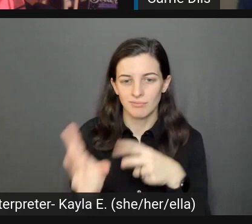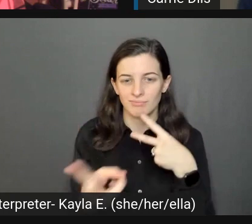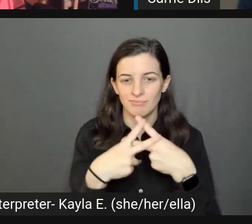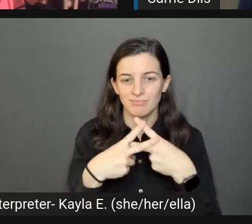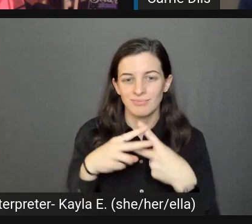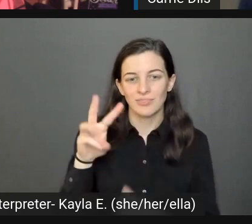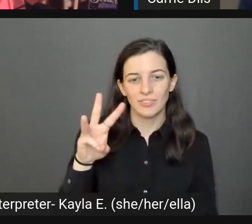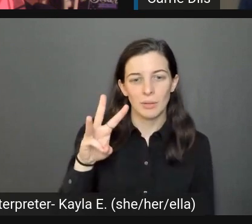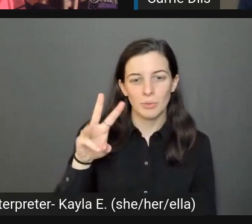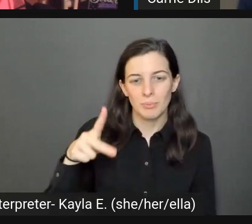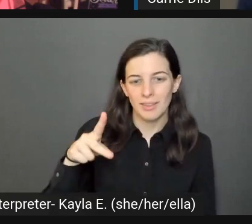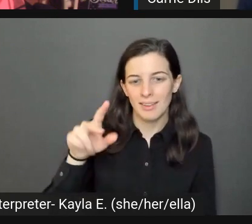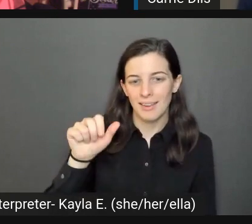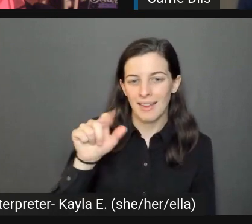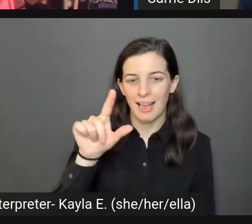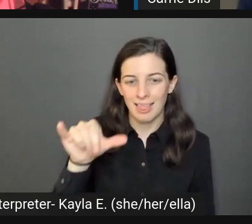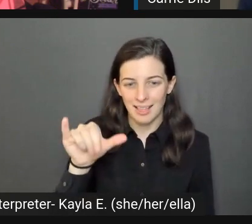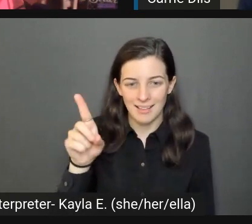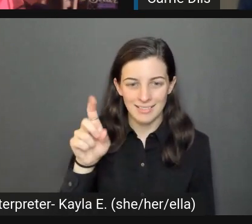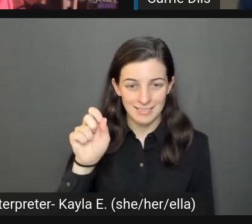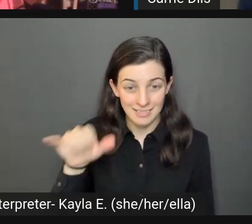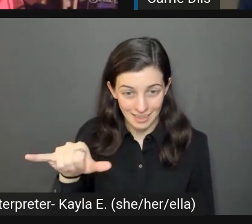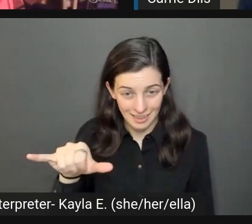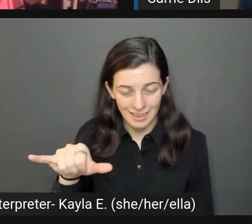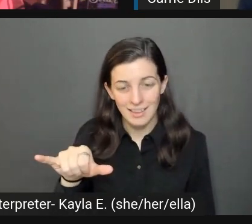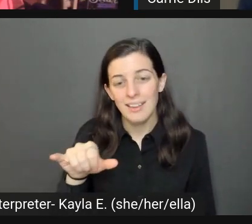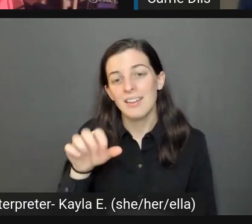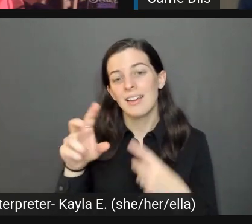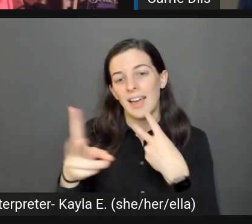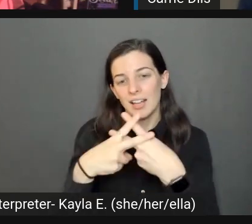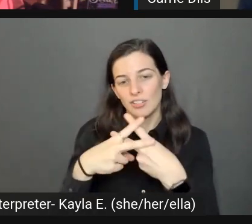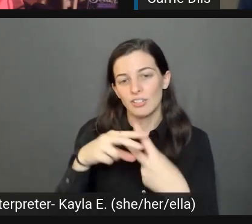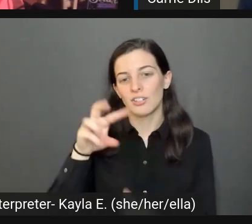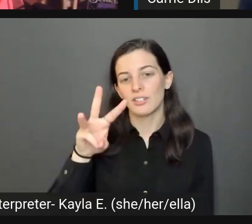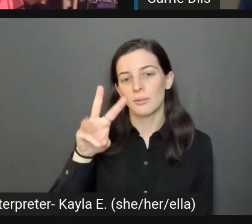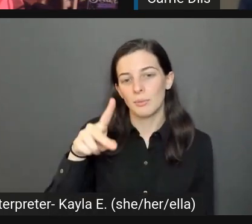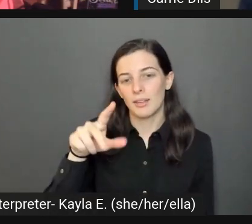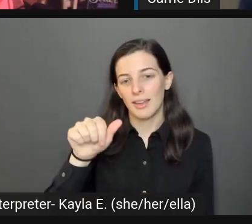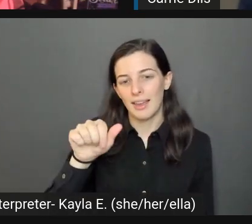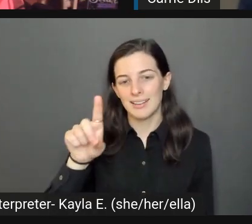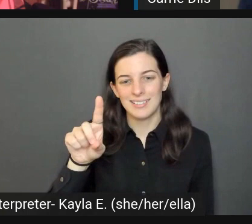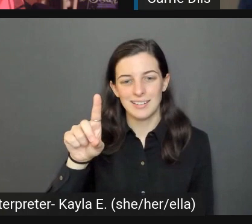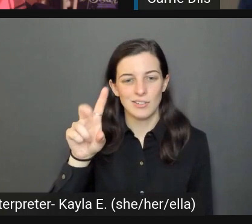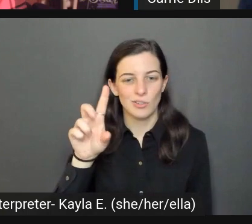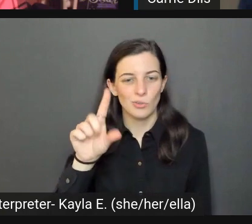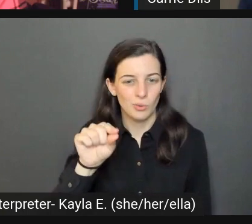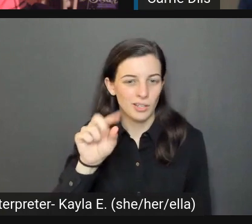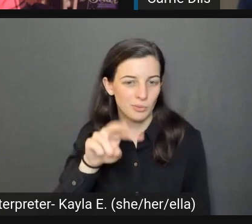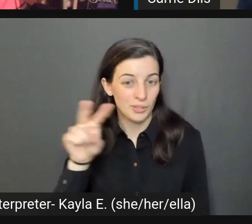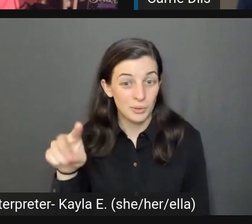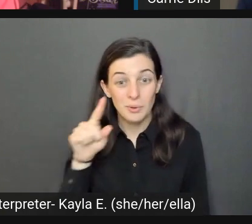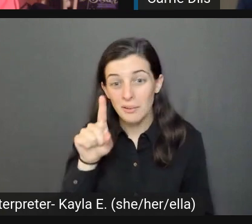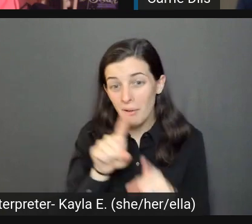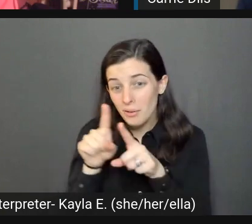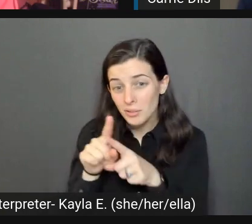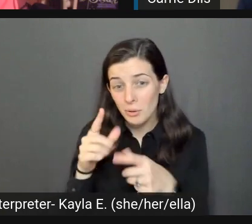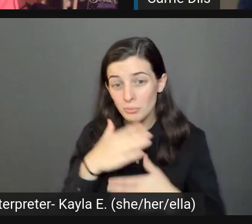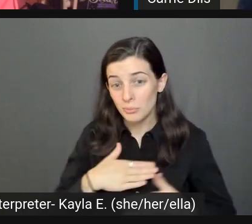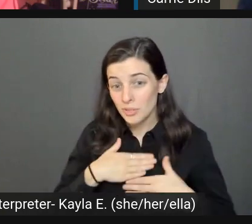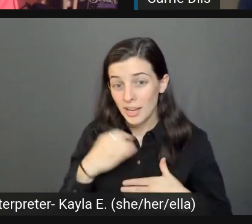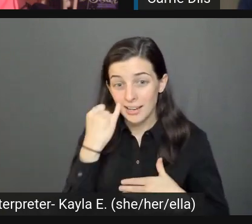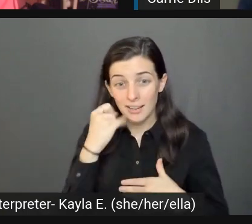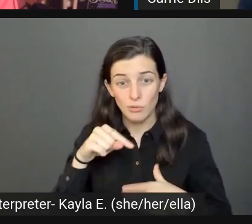Ally Day and hashtag WP AD 2022. We also appreciate if you go back to